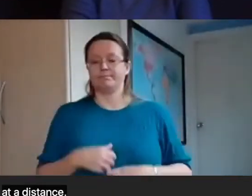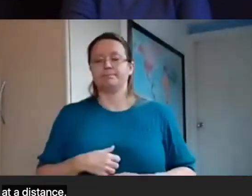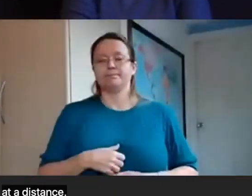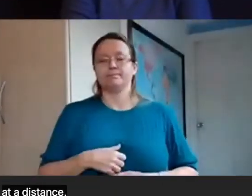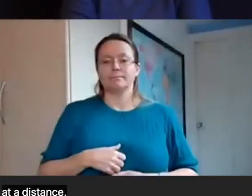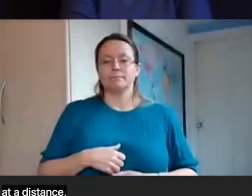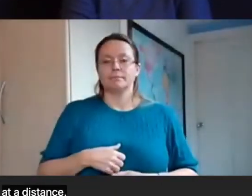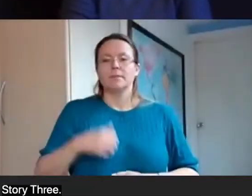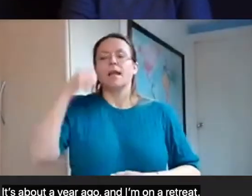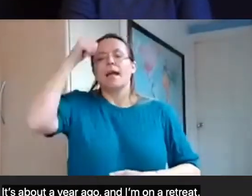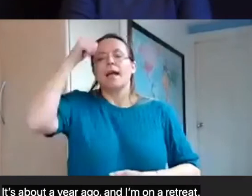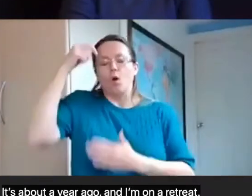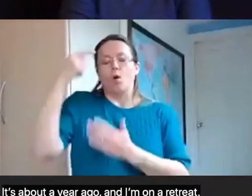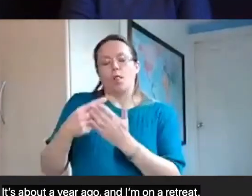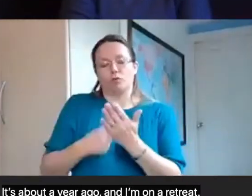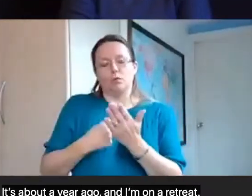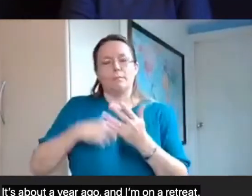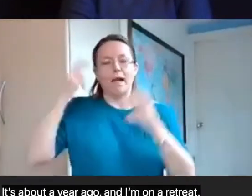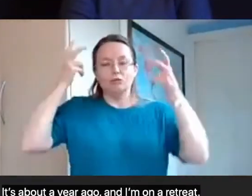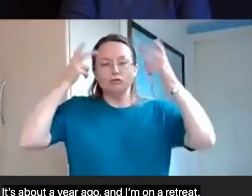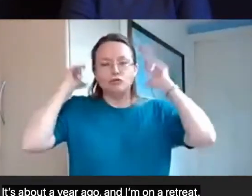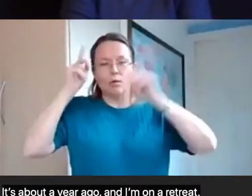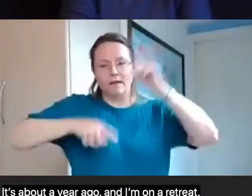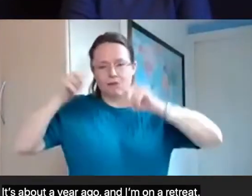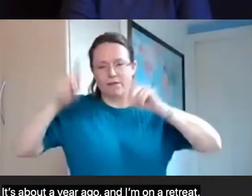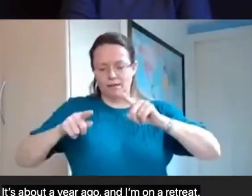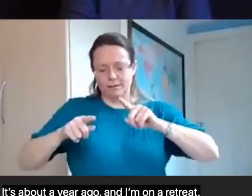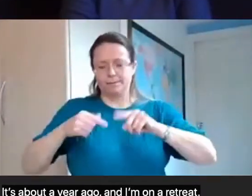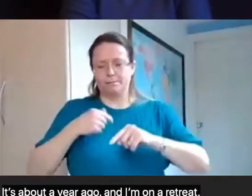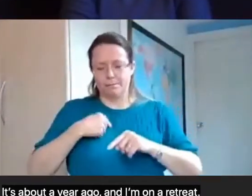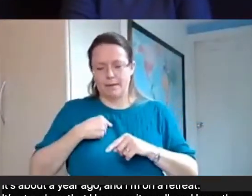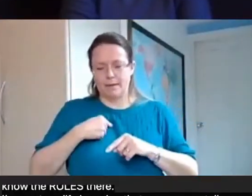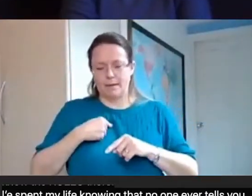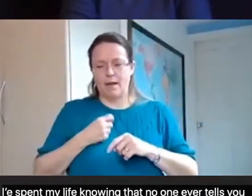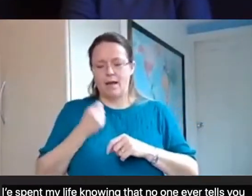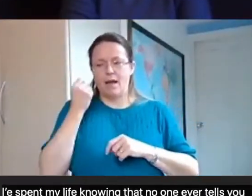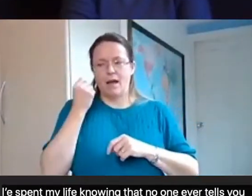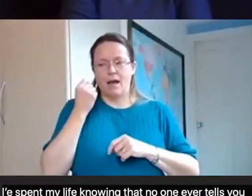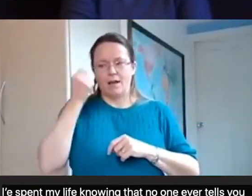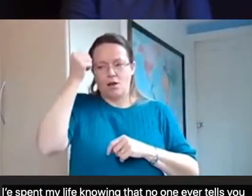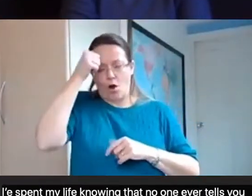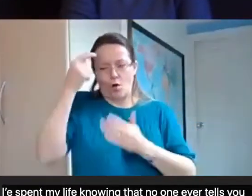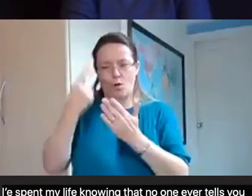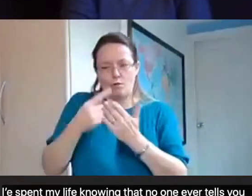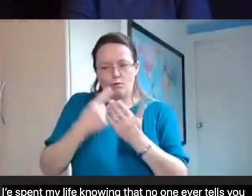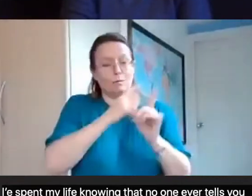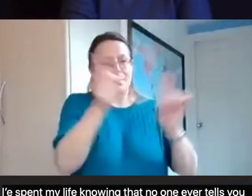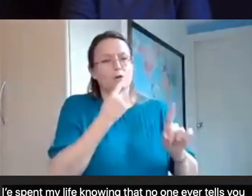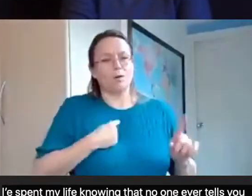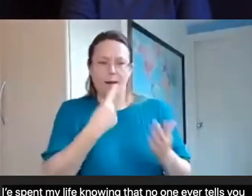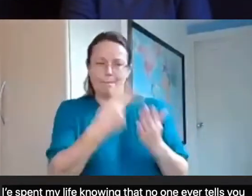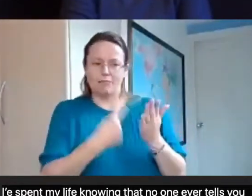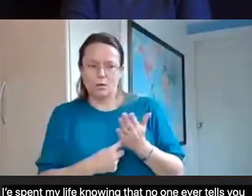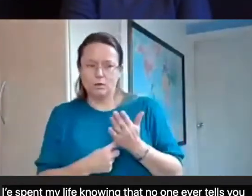Now, if you're a neurodivergent person, you'll know what it's like to spend your life knowing rules, but no one ever tells you the rules. Rules like we